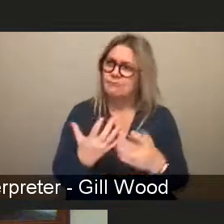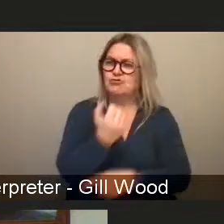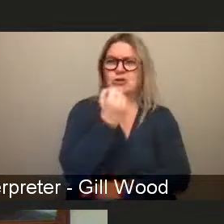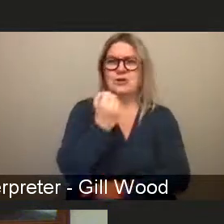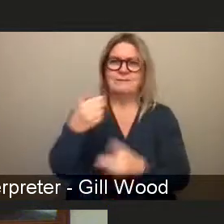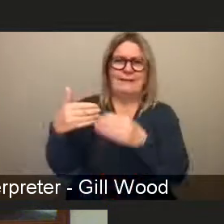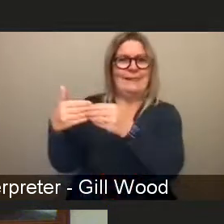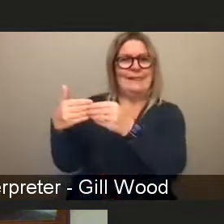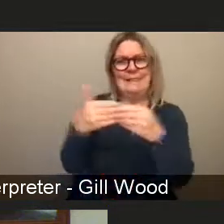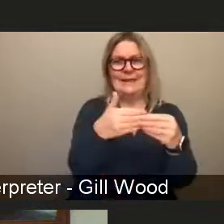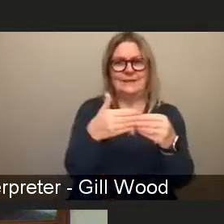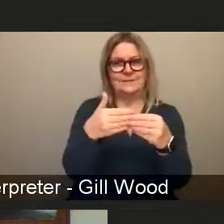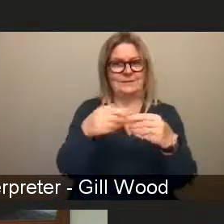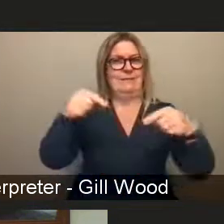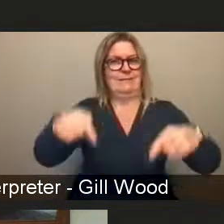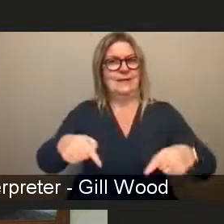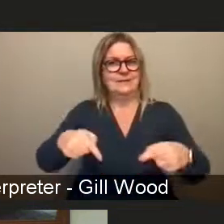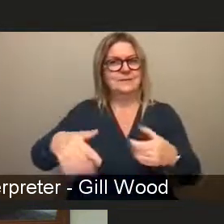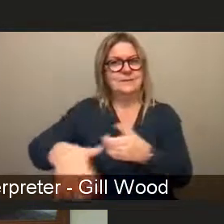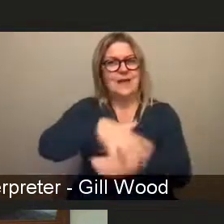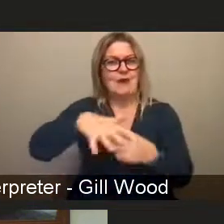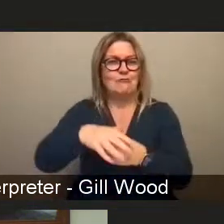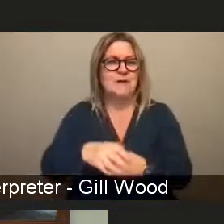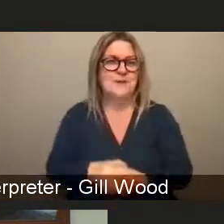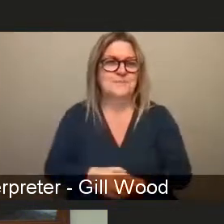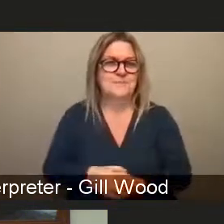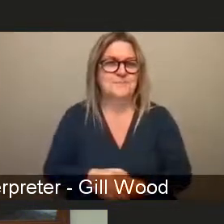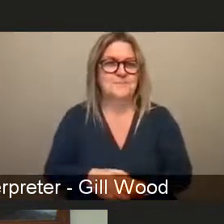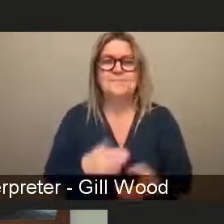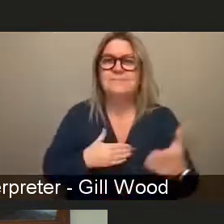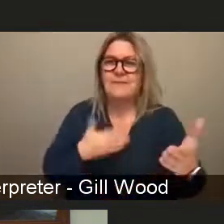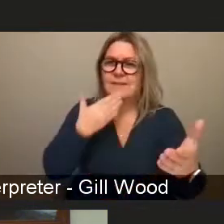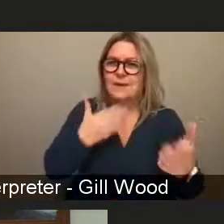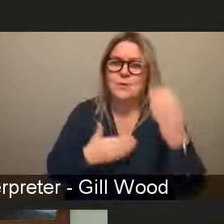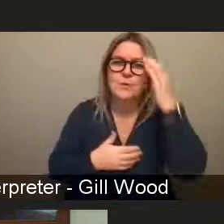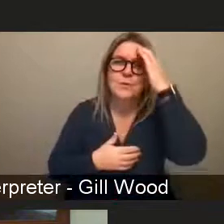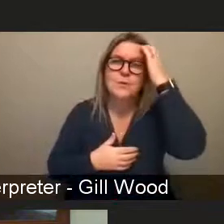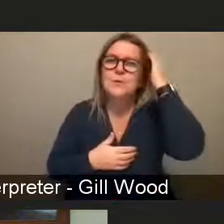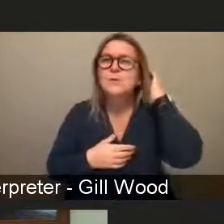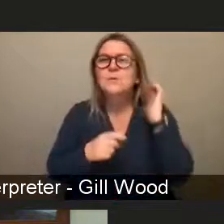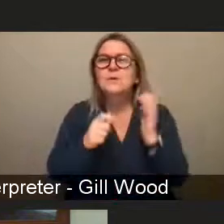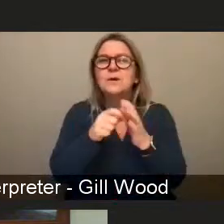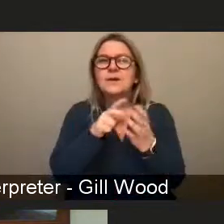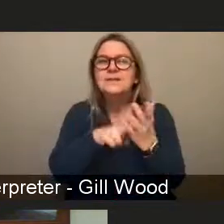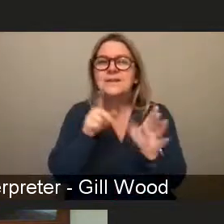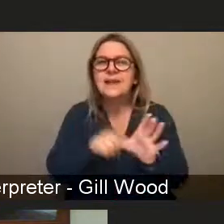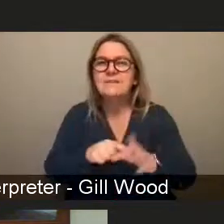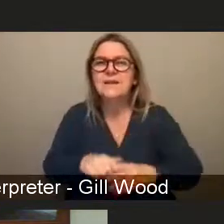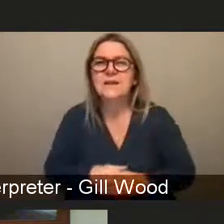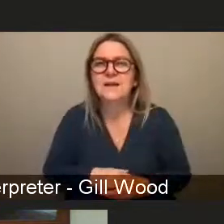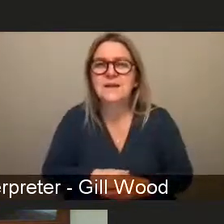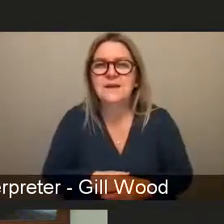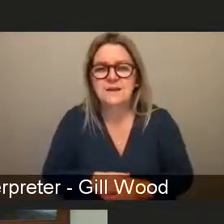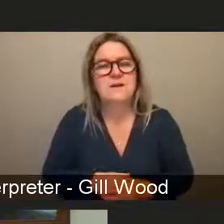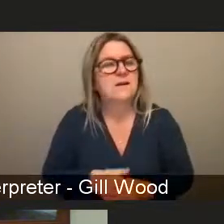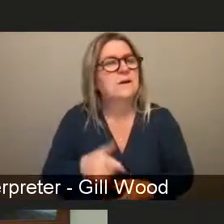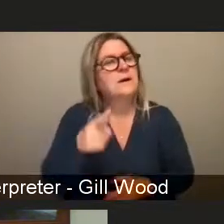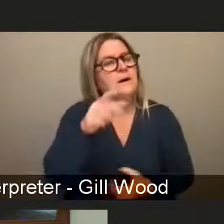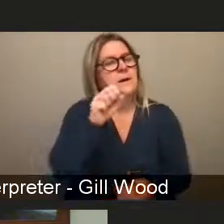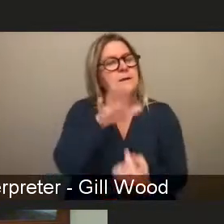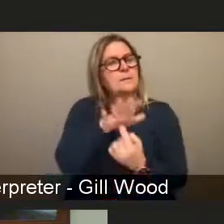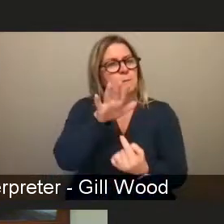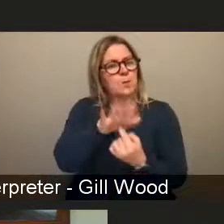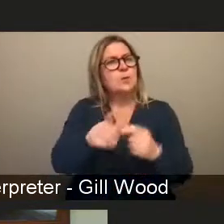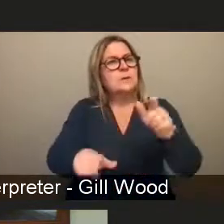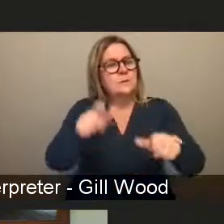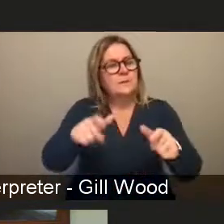oh being into that brilliant and dv i would just say i think it's important for people to understand that we're